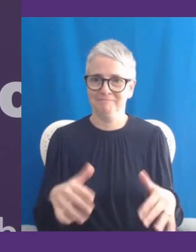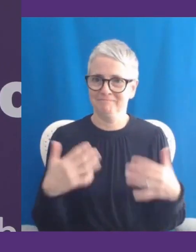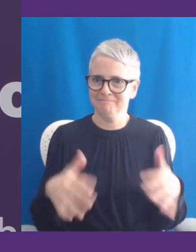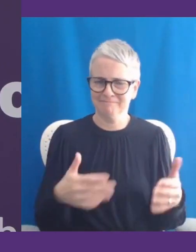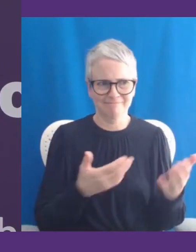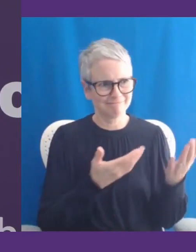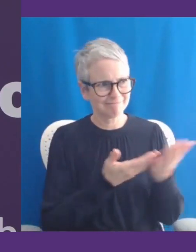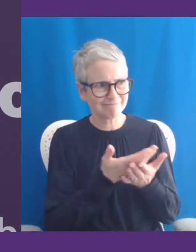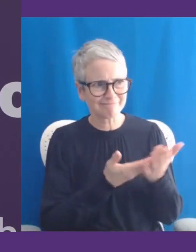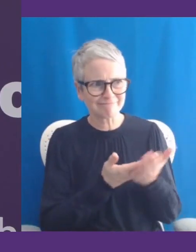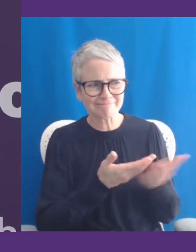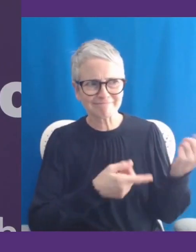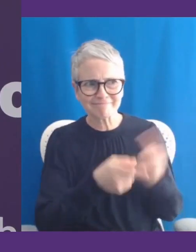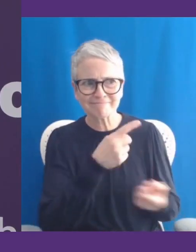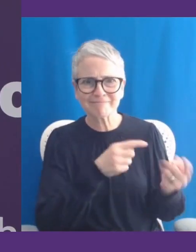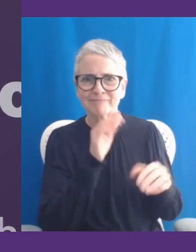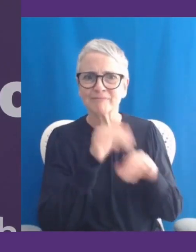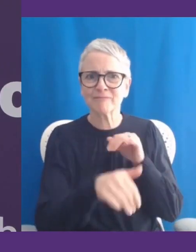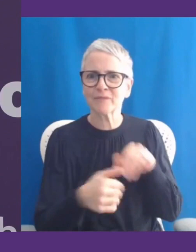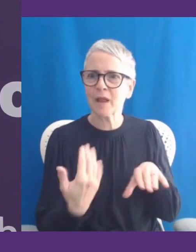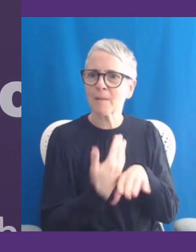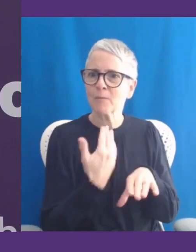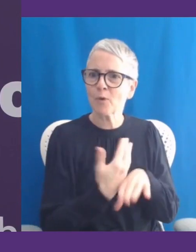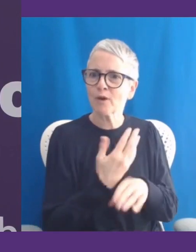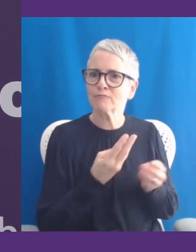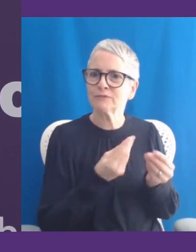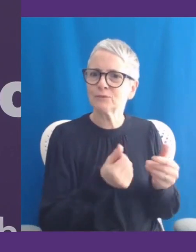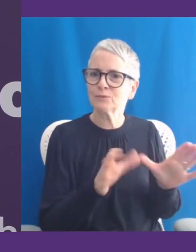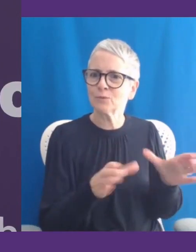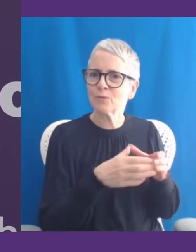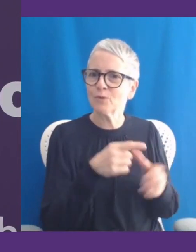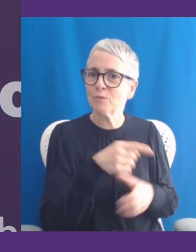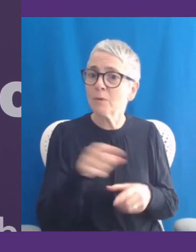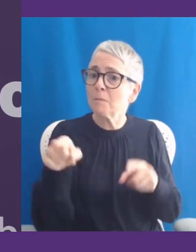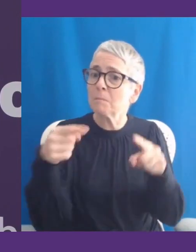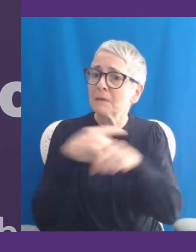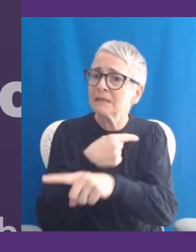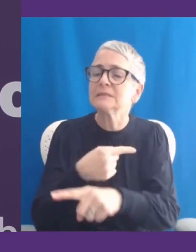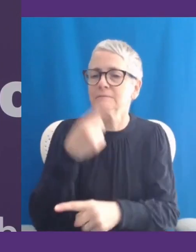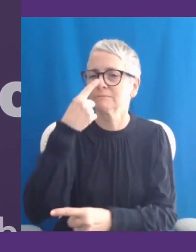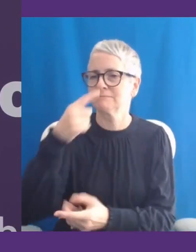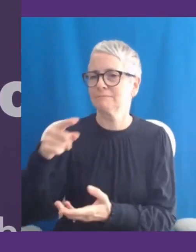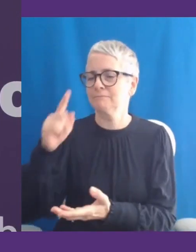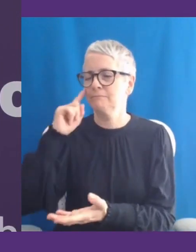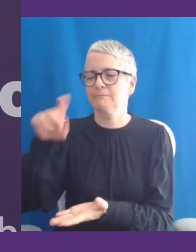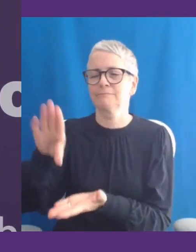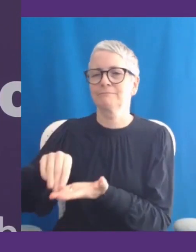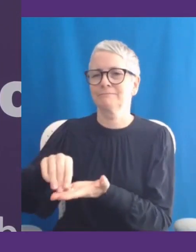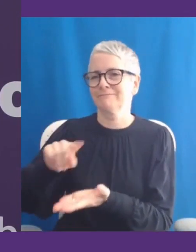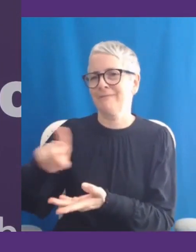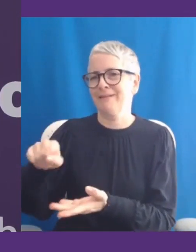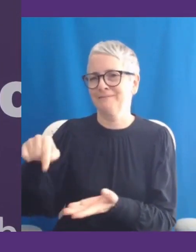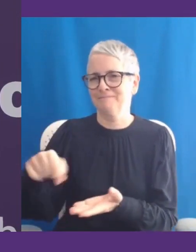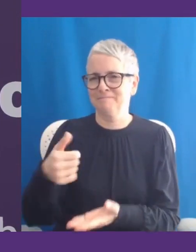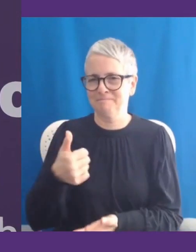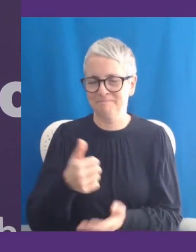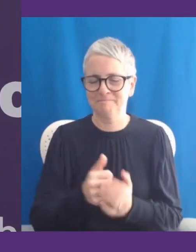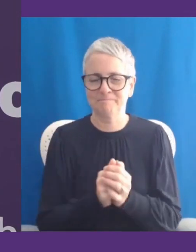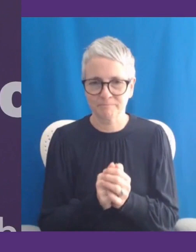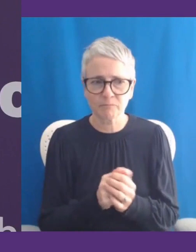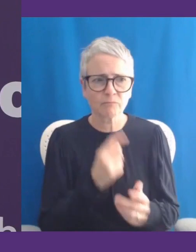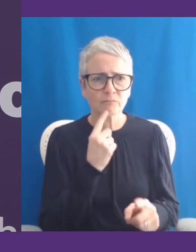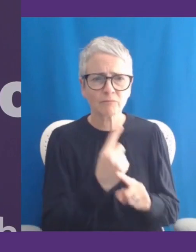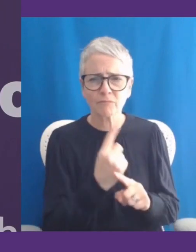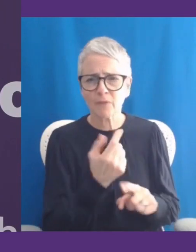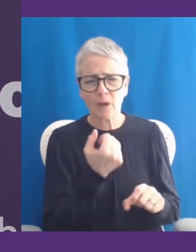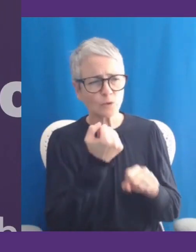groups. If you missed that, that recording will be available, talking about employee resource groups and champions networks, and a really great way